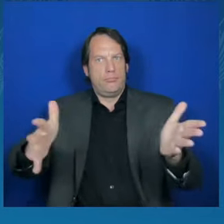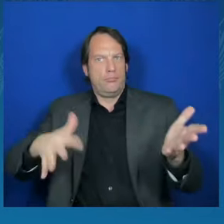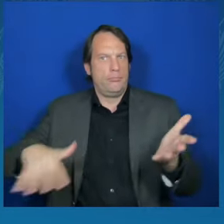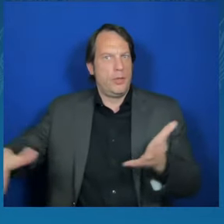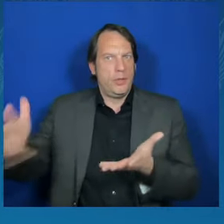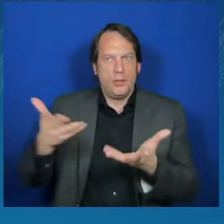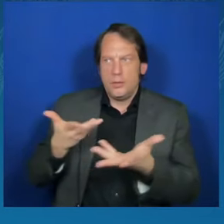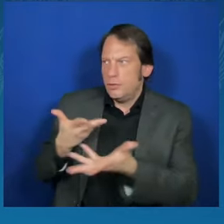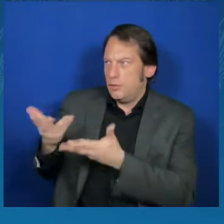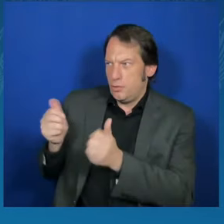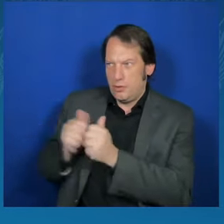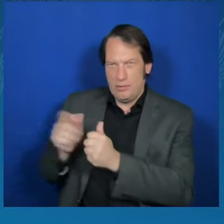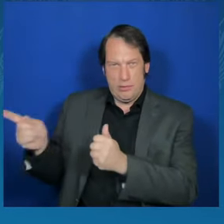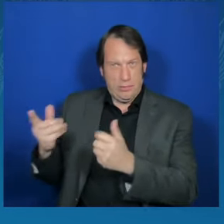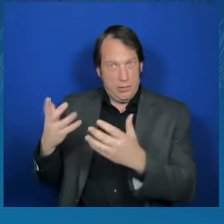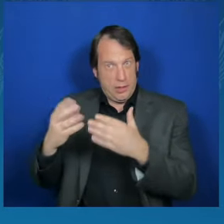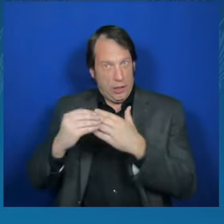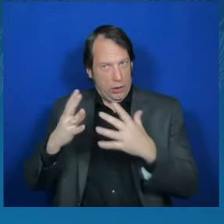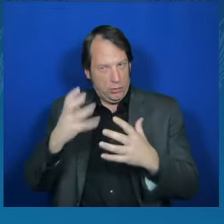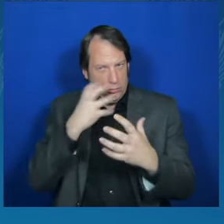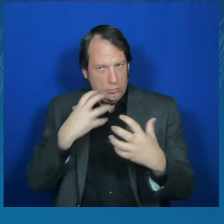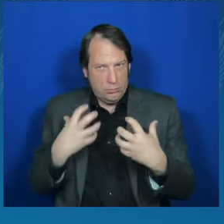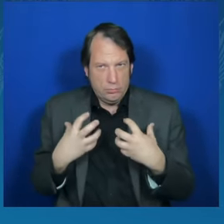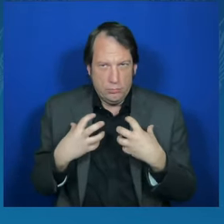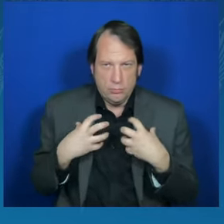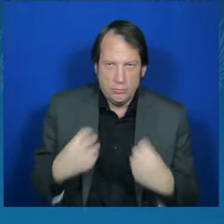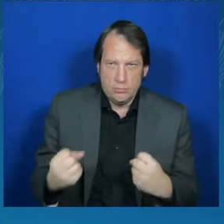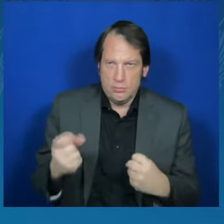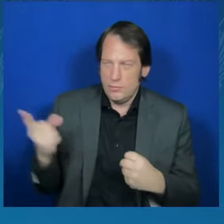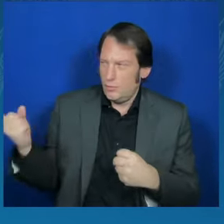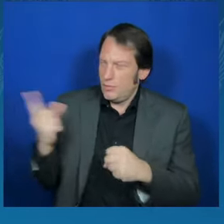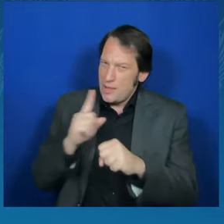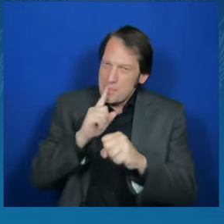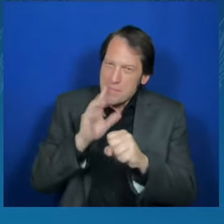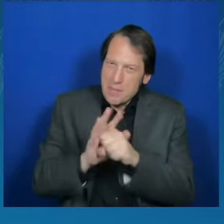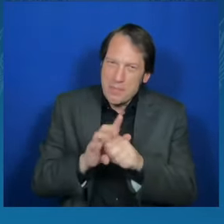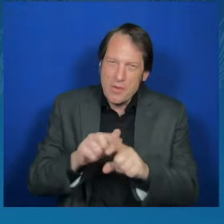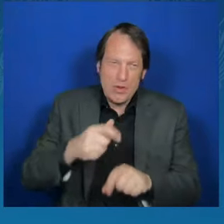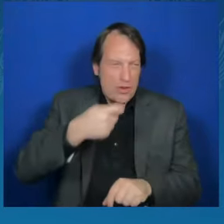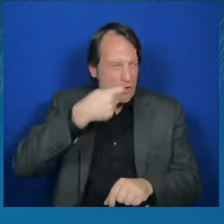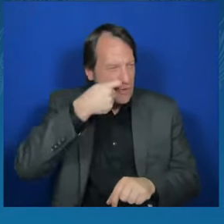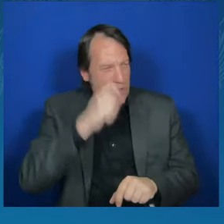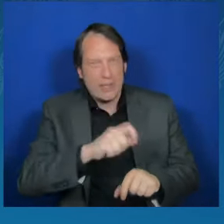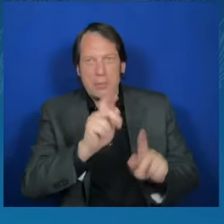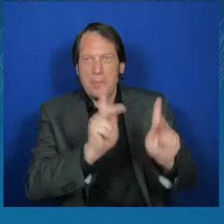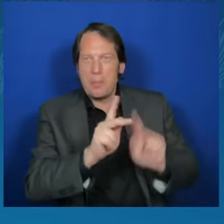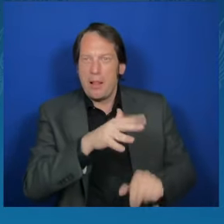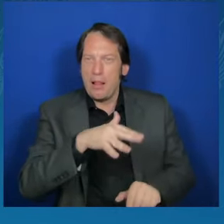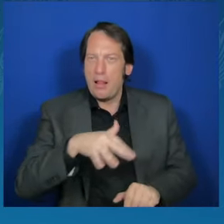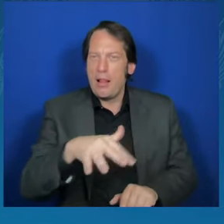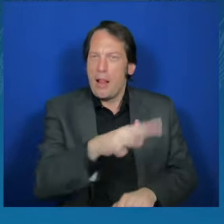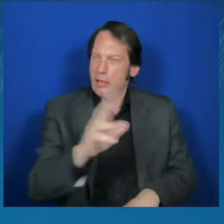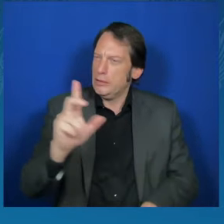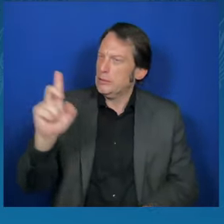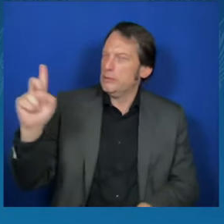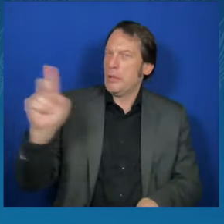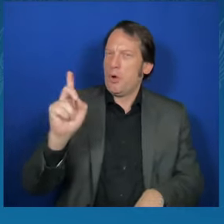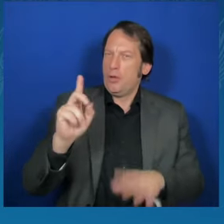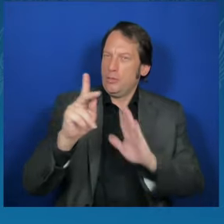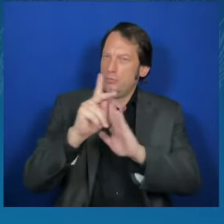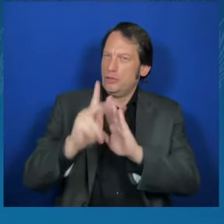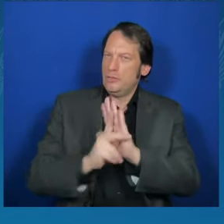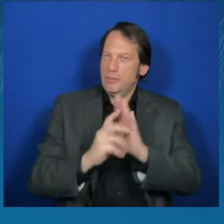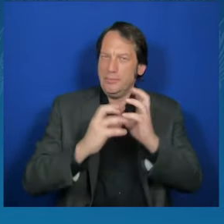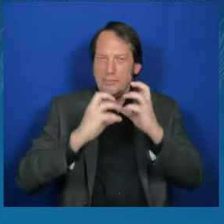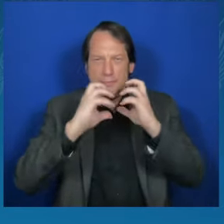Ukrainian people and to democratic principles, including the most important, one of the most important, which is the importance of